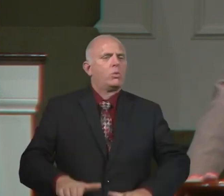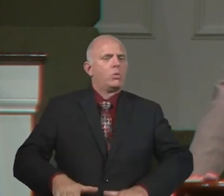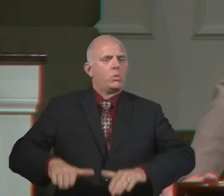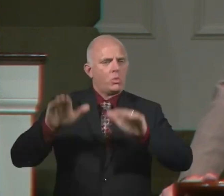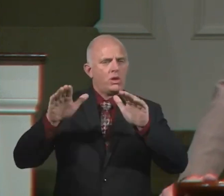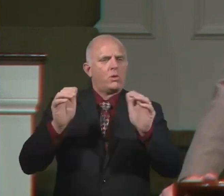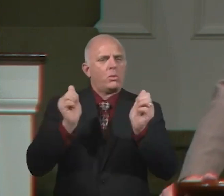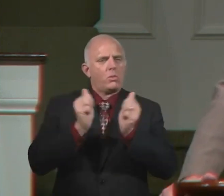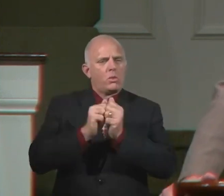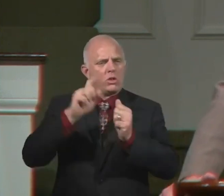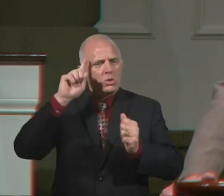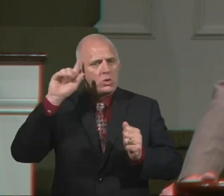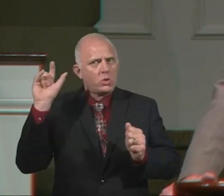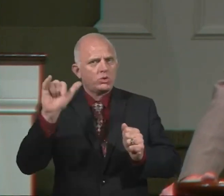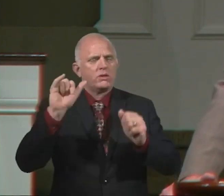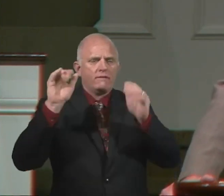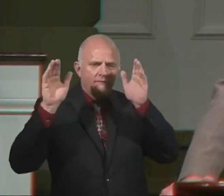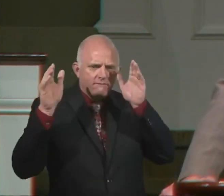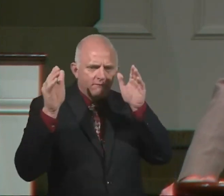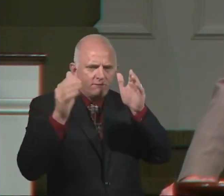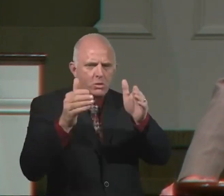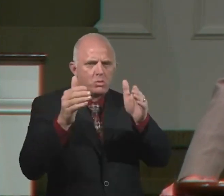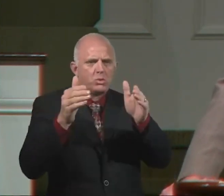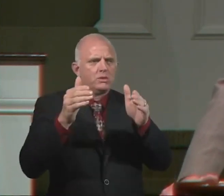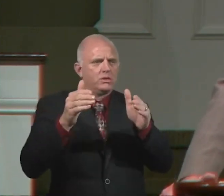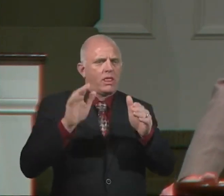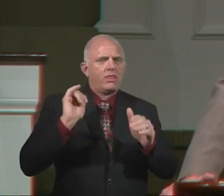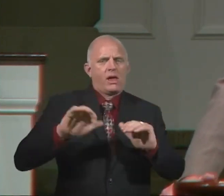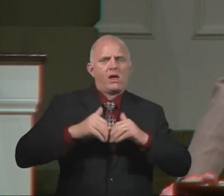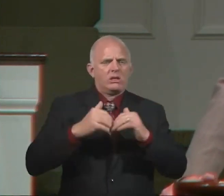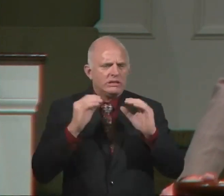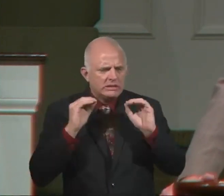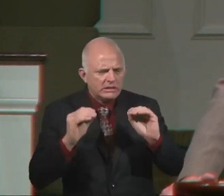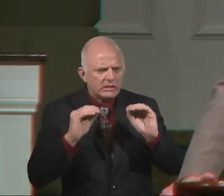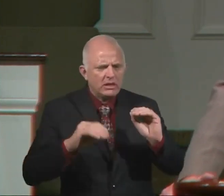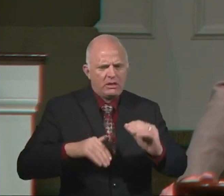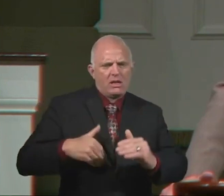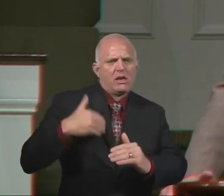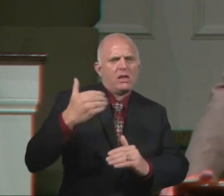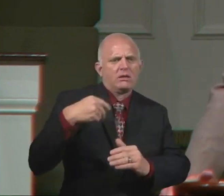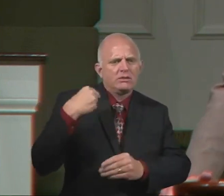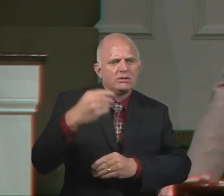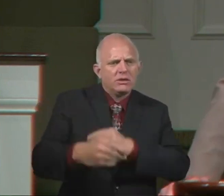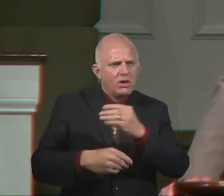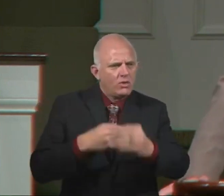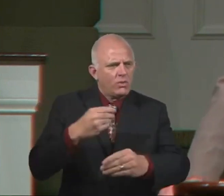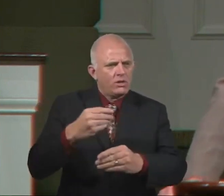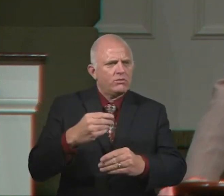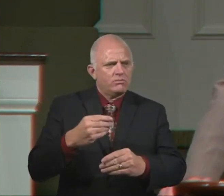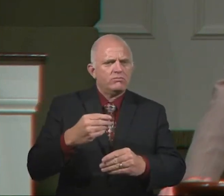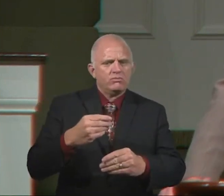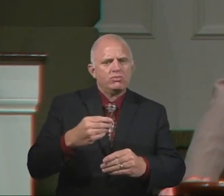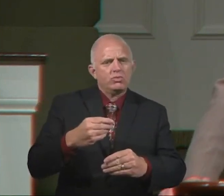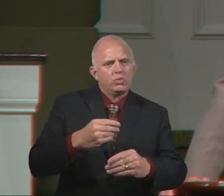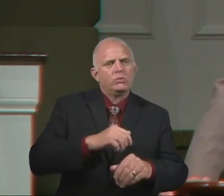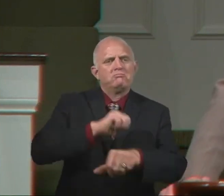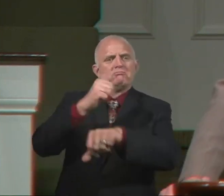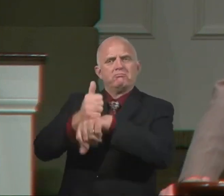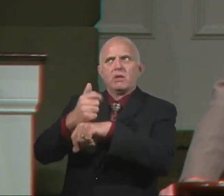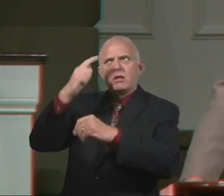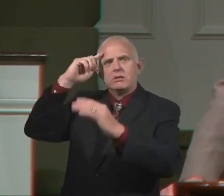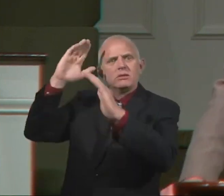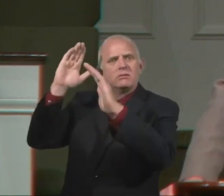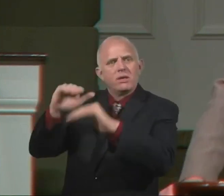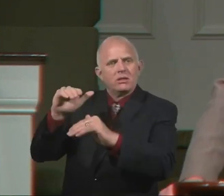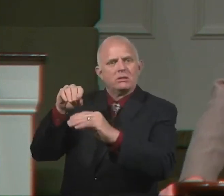about helping to reach the next generation and prepare the next generation to set their hope in God. And we're excited about that. That's going to be